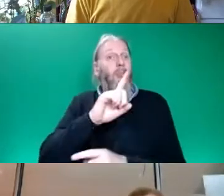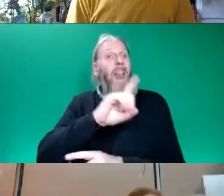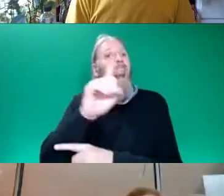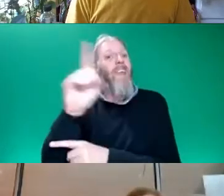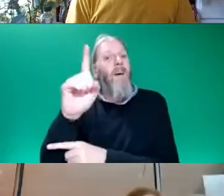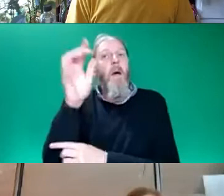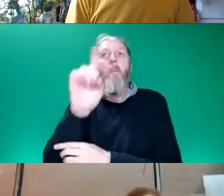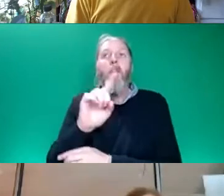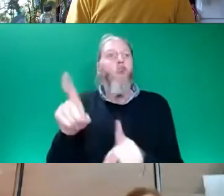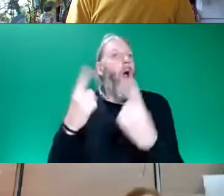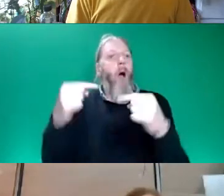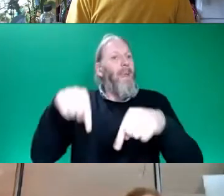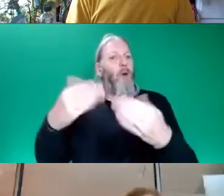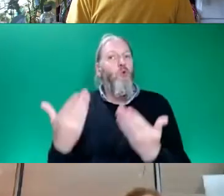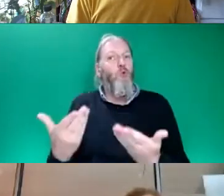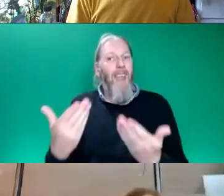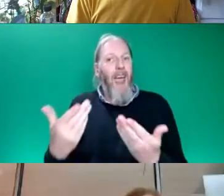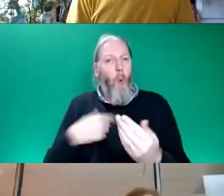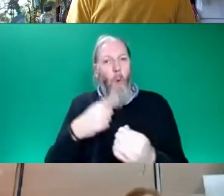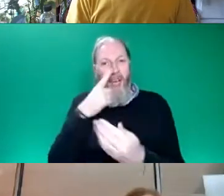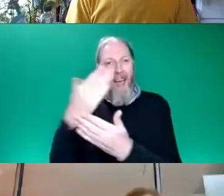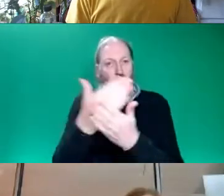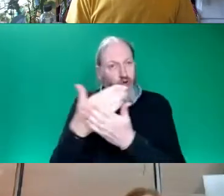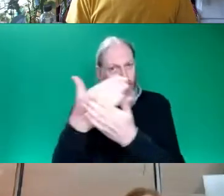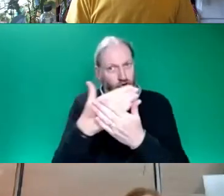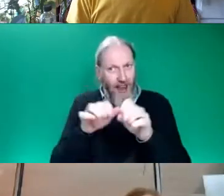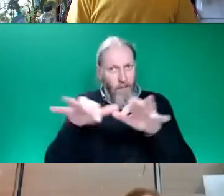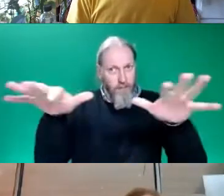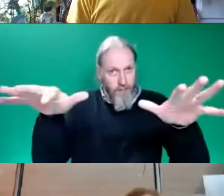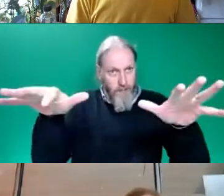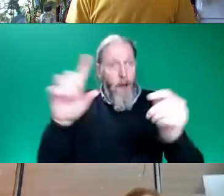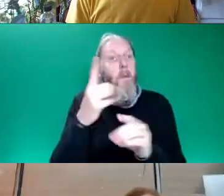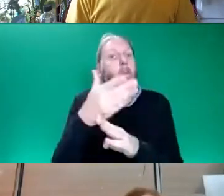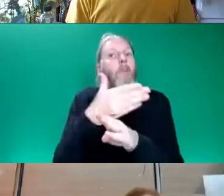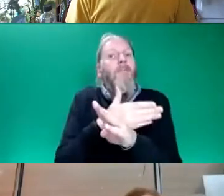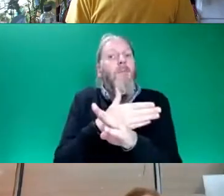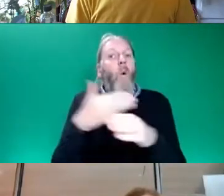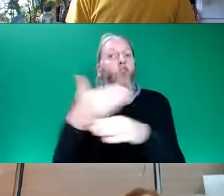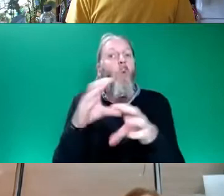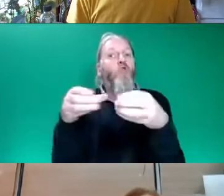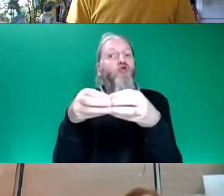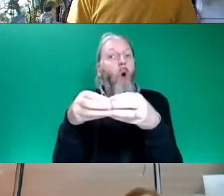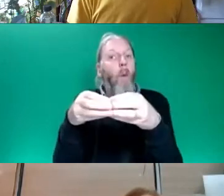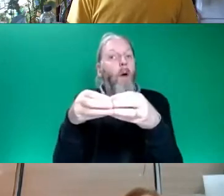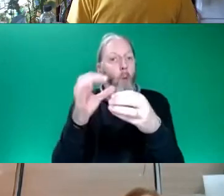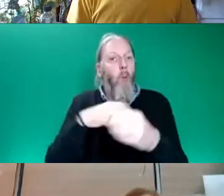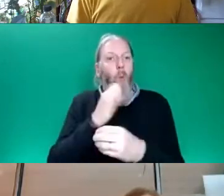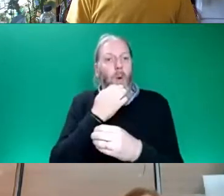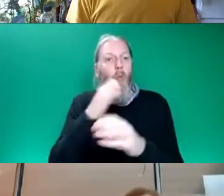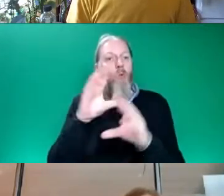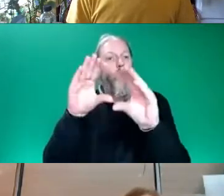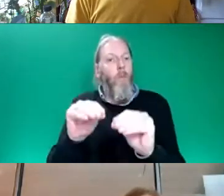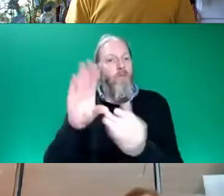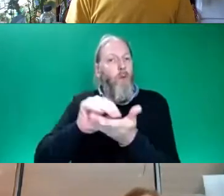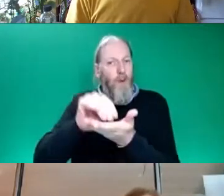today, we'll stop the recording before the work workshop section. The chat is open and so